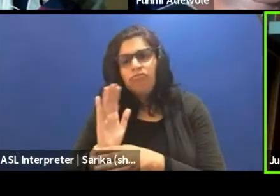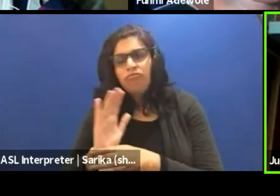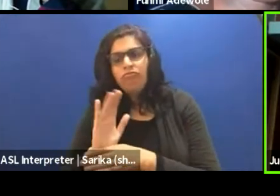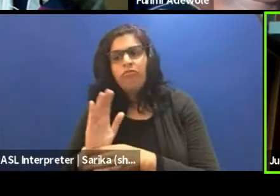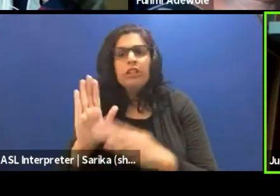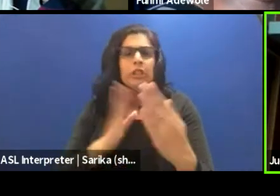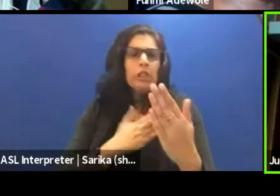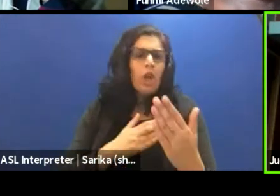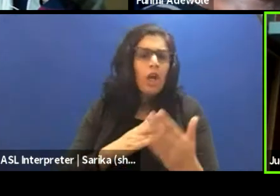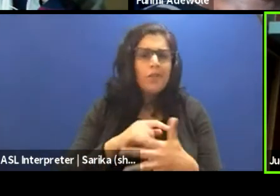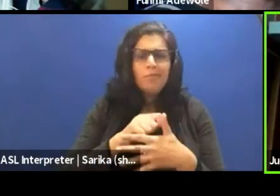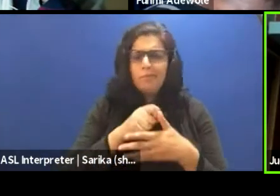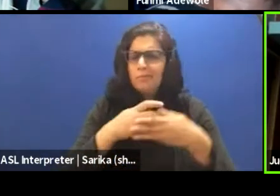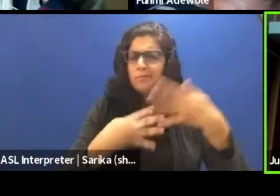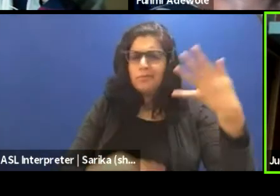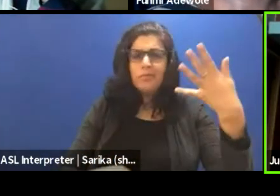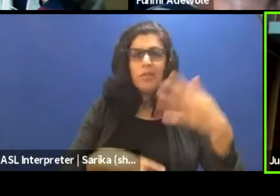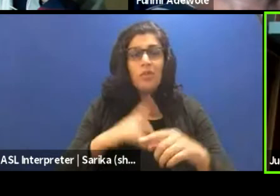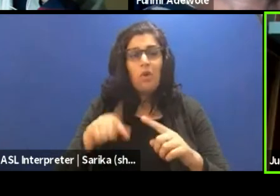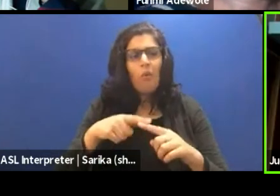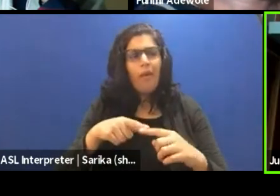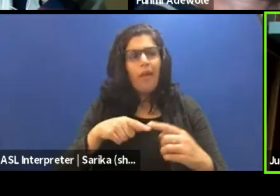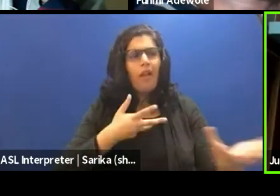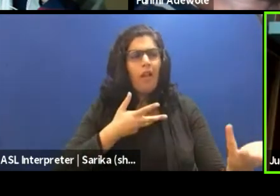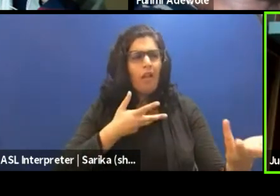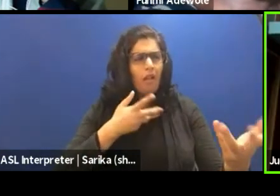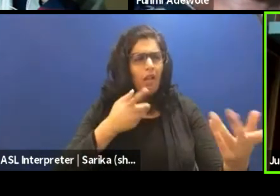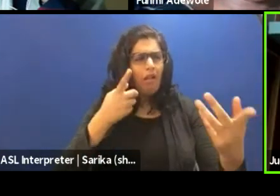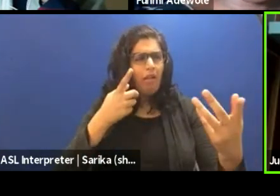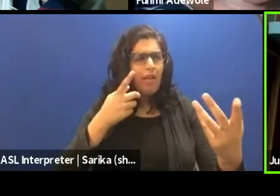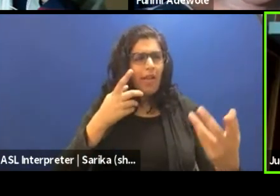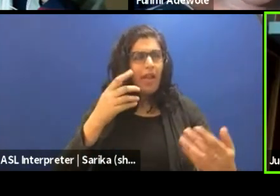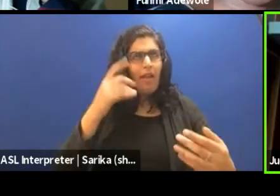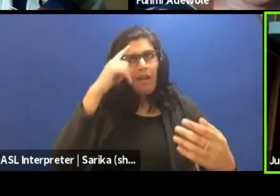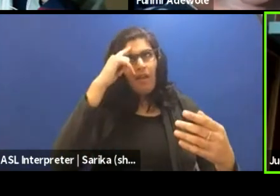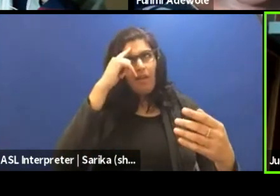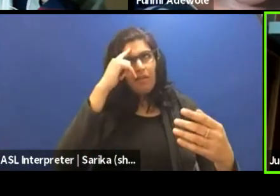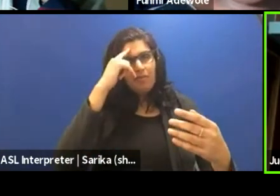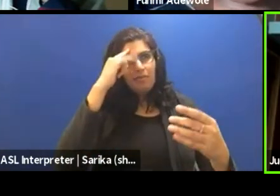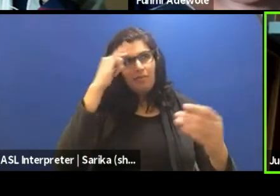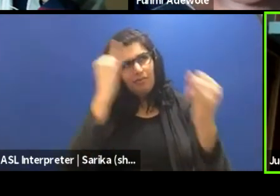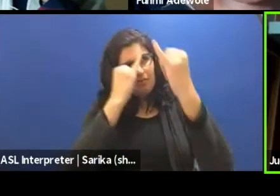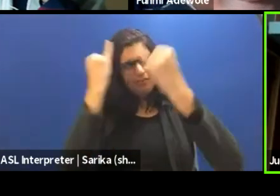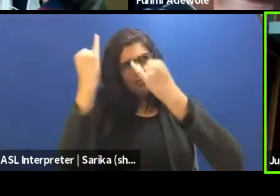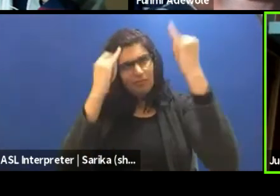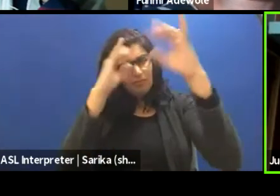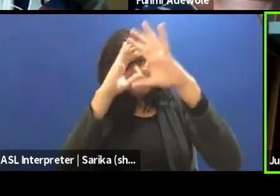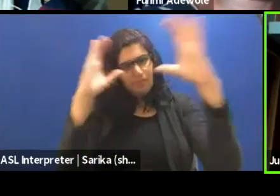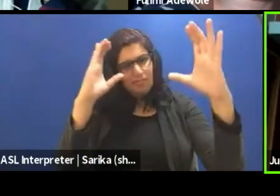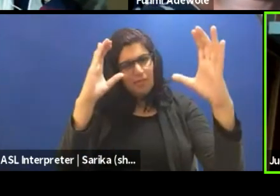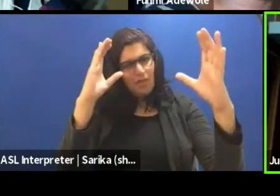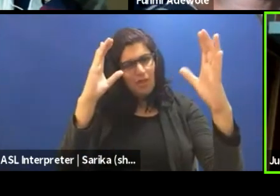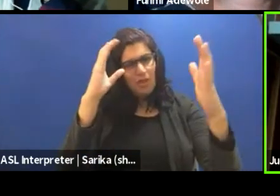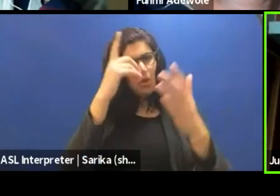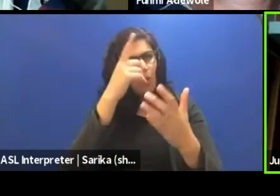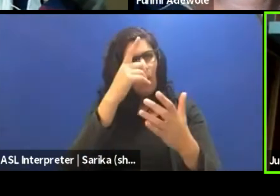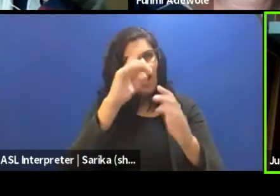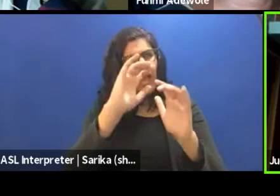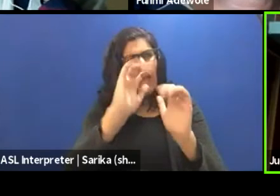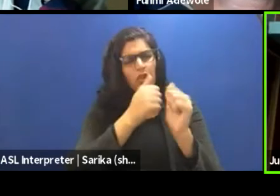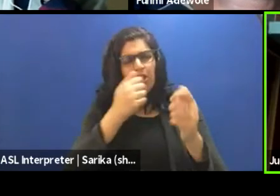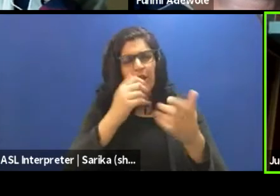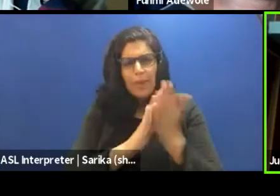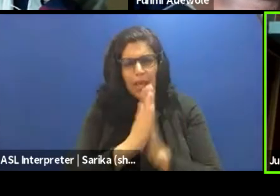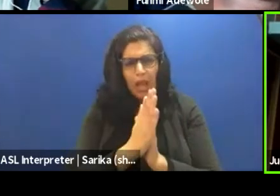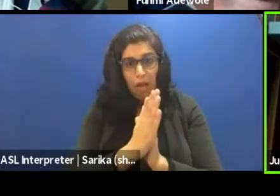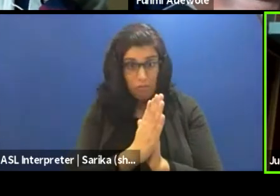write all of that. When I confront an idea, I ask myself, what should this idea go into the world as? So that